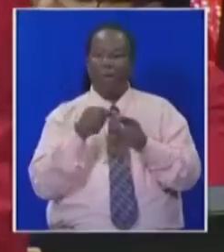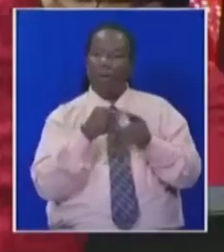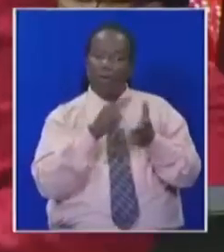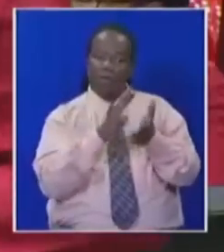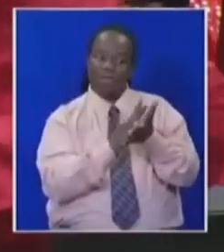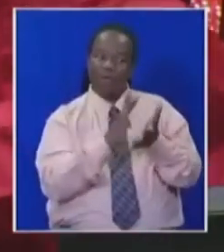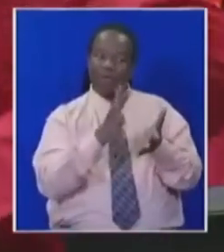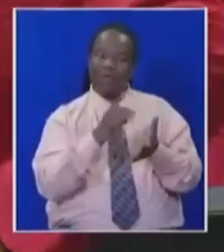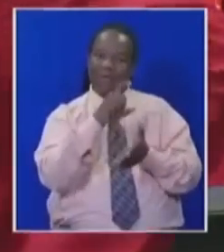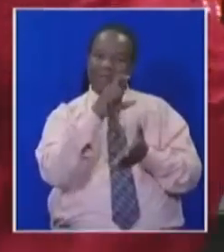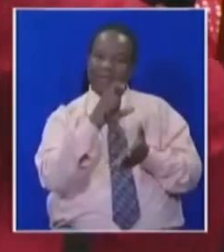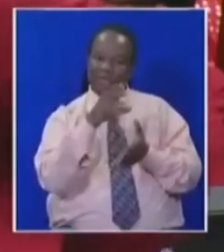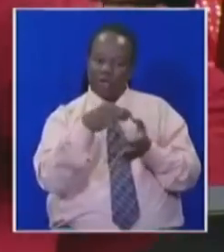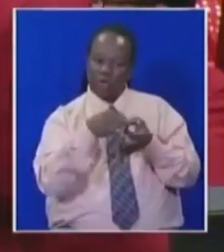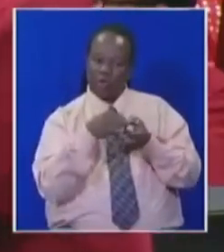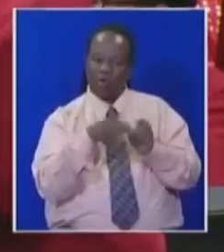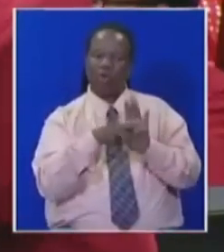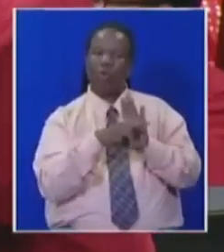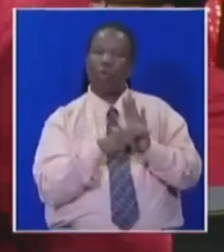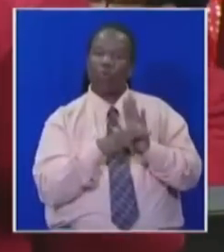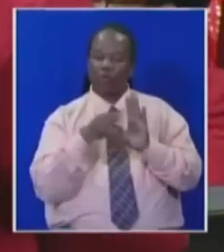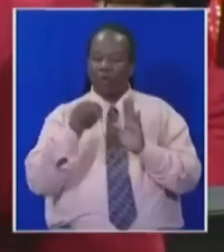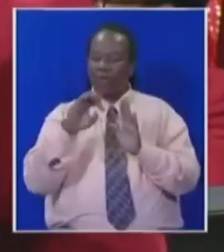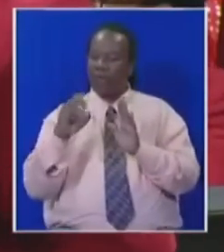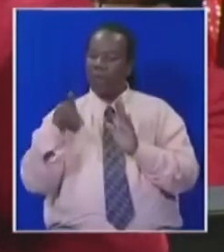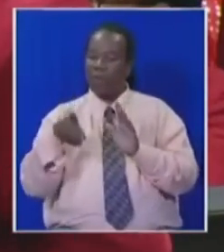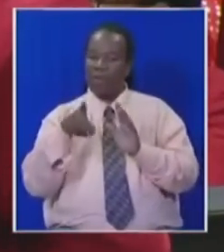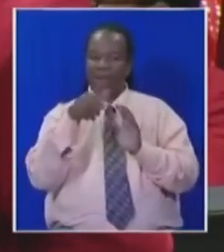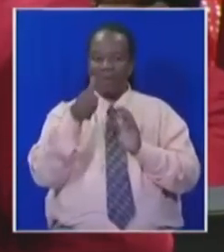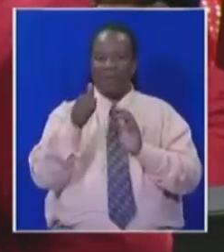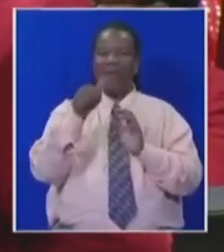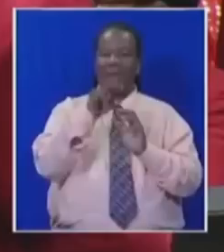joint rules of the national assembly and the national council of provinces